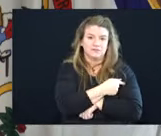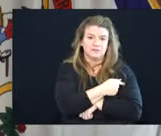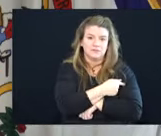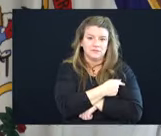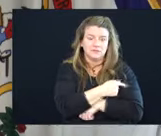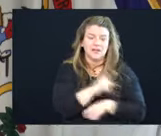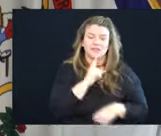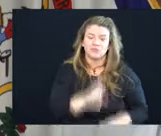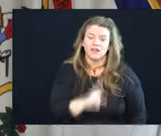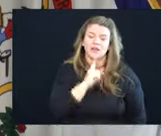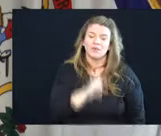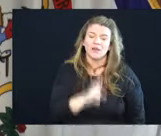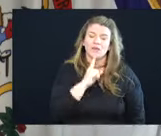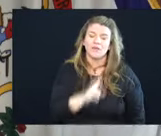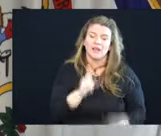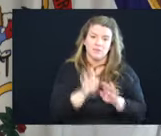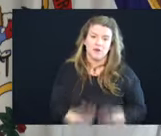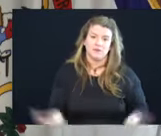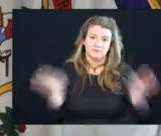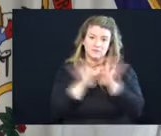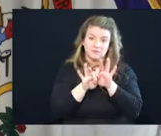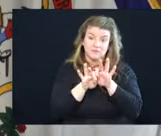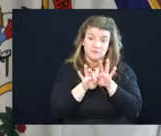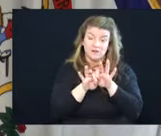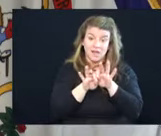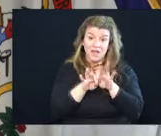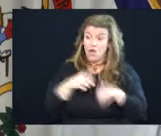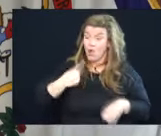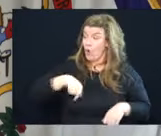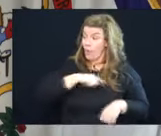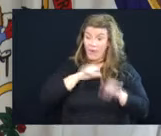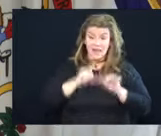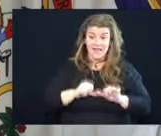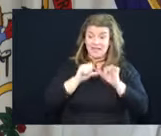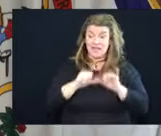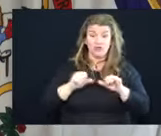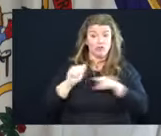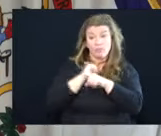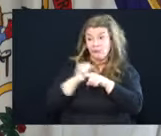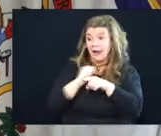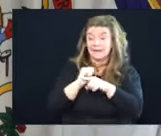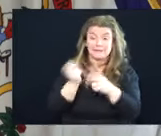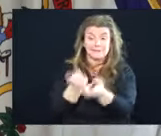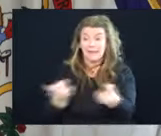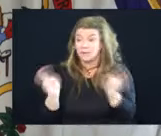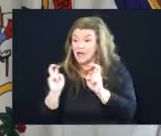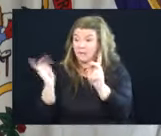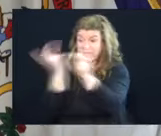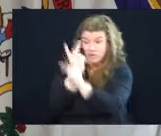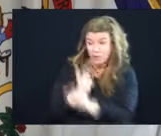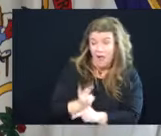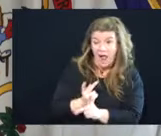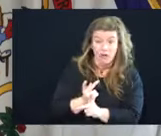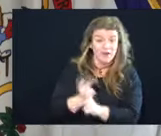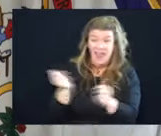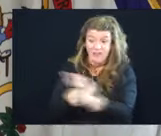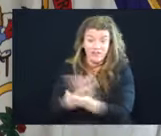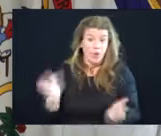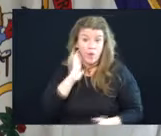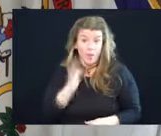really, really, really important. We continue to do all the tabletop exercises and everything else, but at the end of the day,